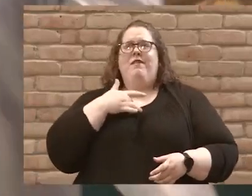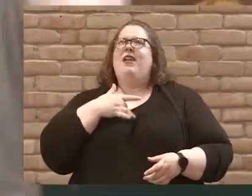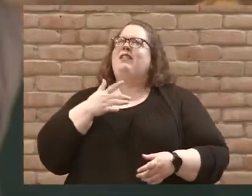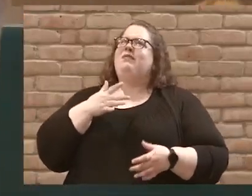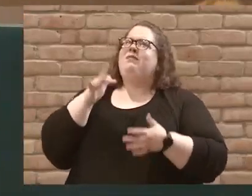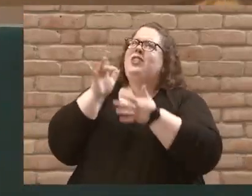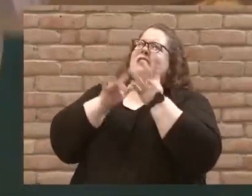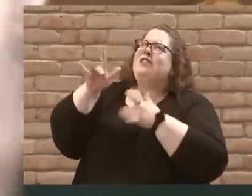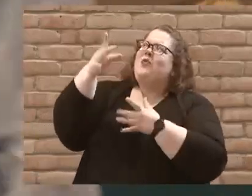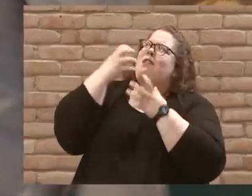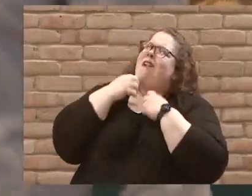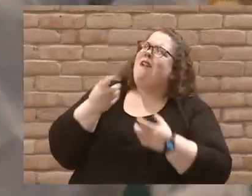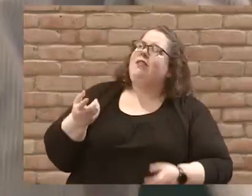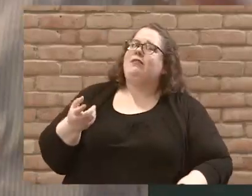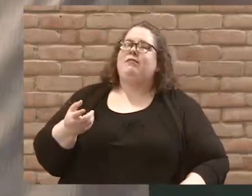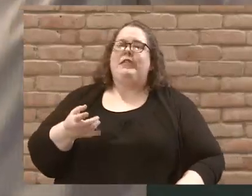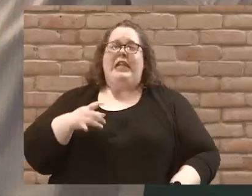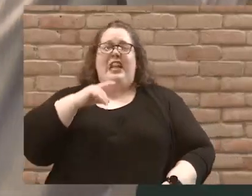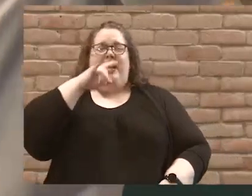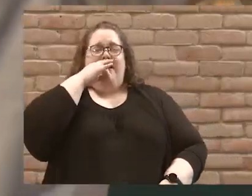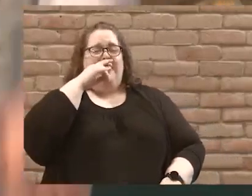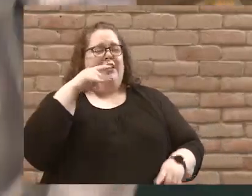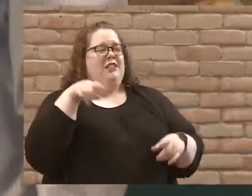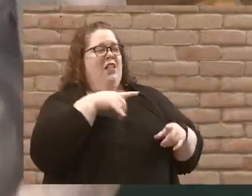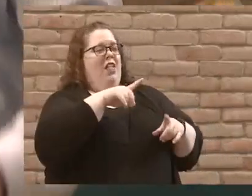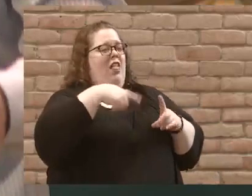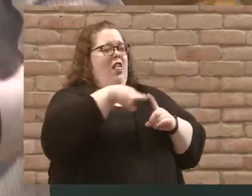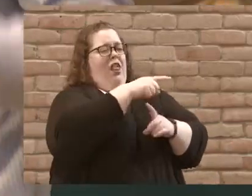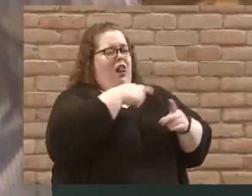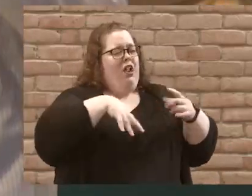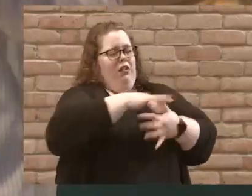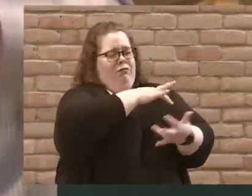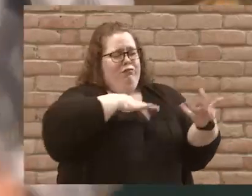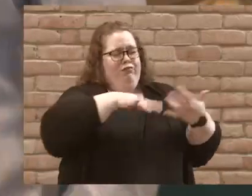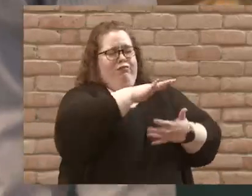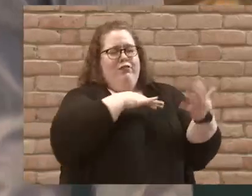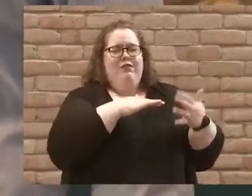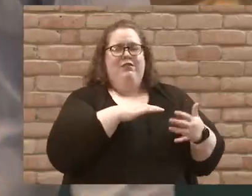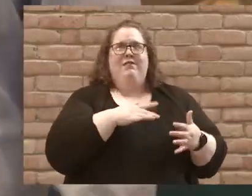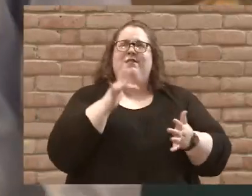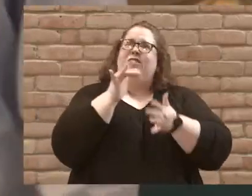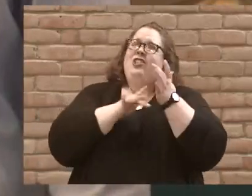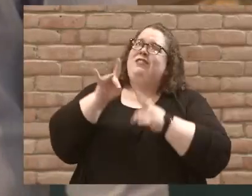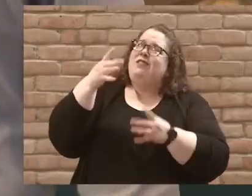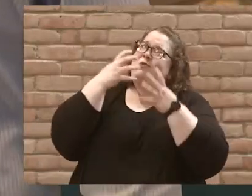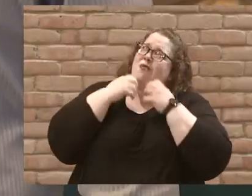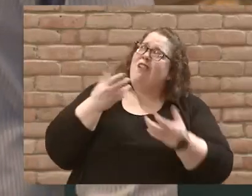Our kids are off running around like crazy, getting into trouble. Jesus, don't you care?